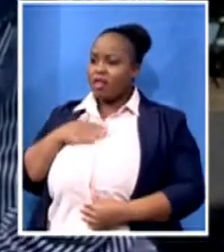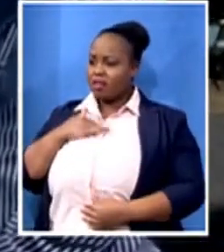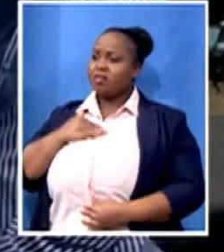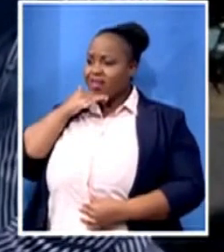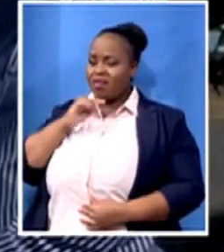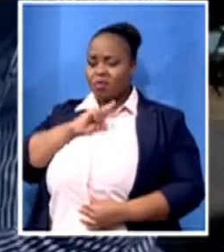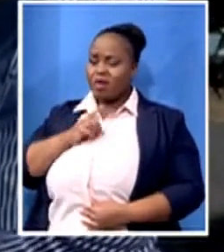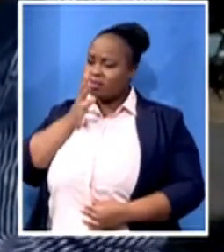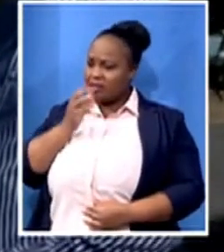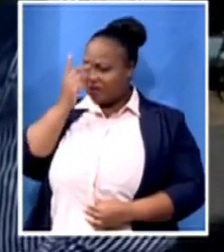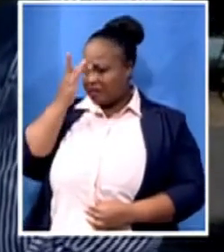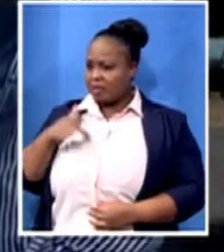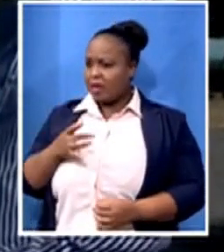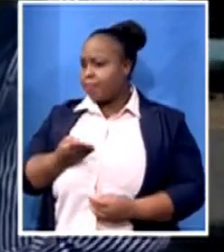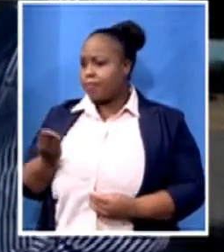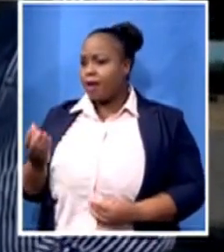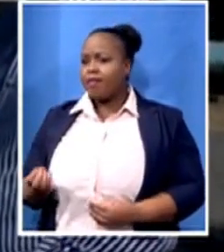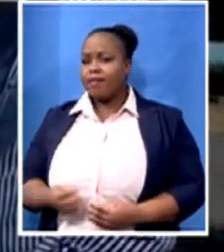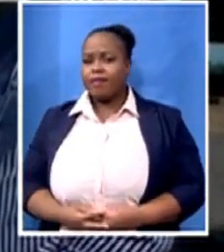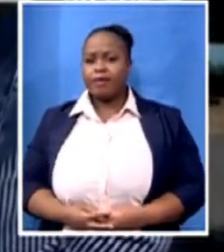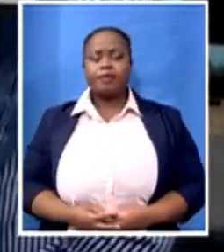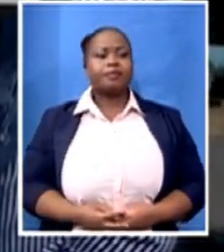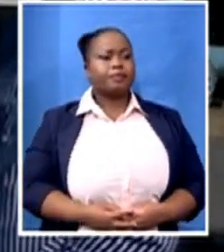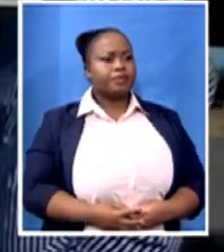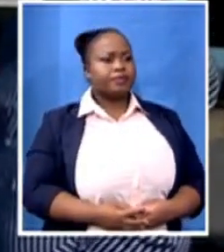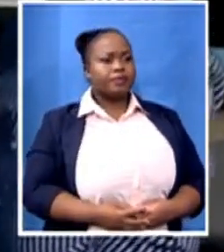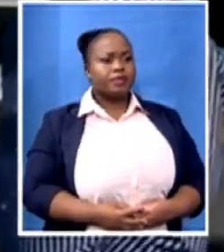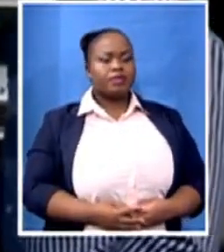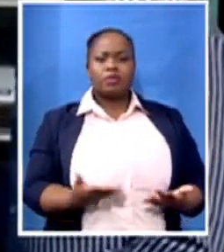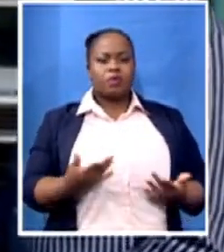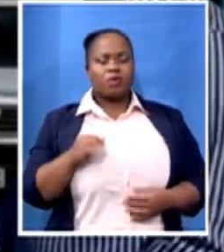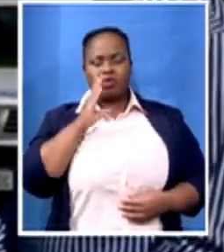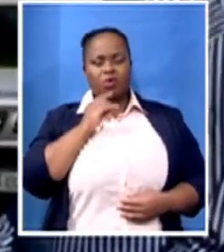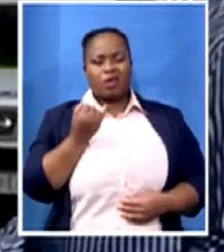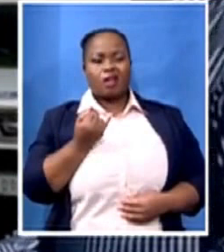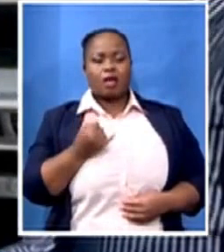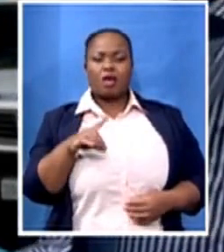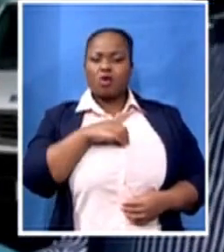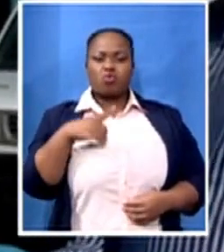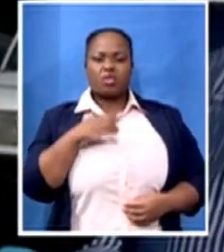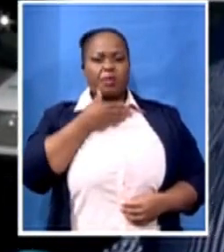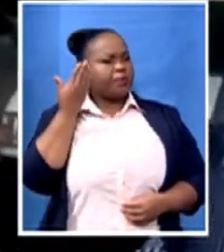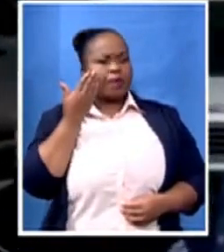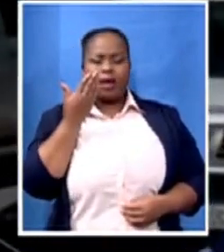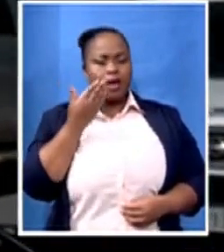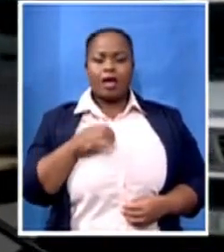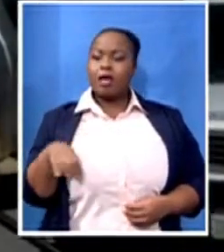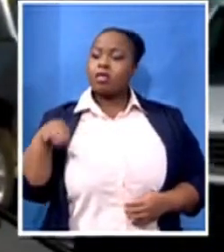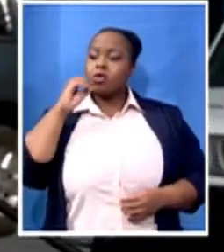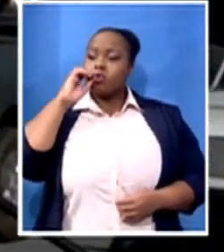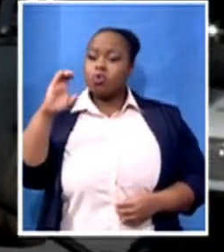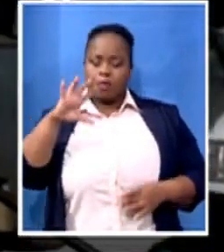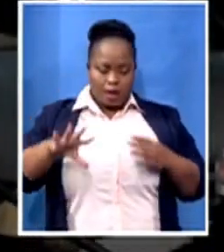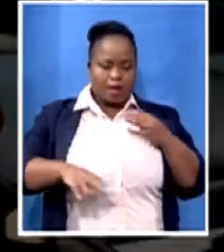Well, let us not talk as if we don't have doctors. We do have. They are edging on those. But what is important, and that I should